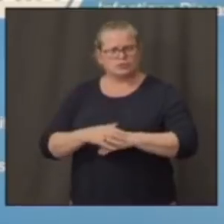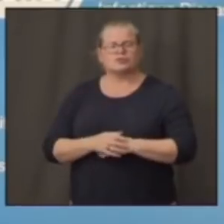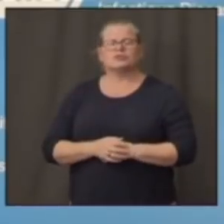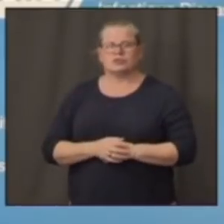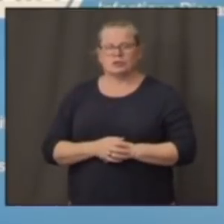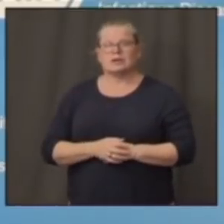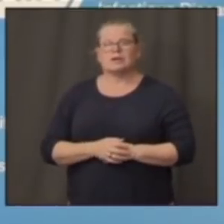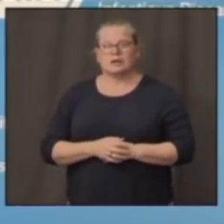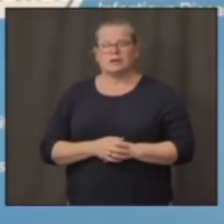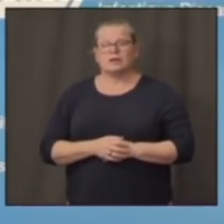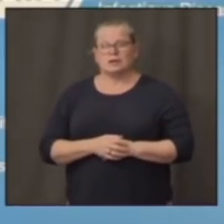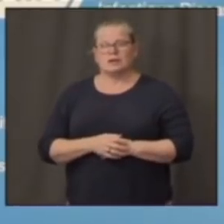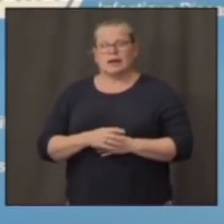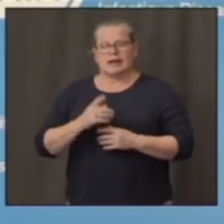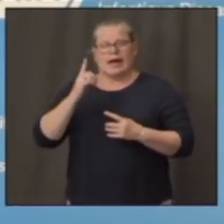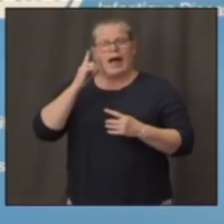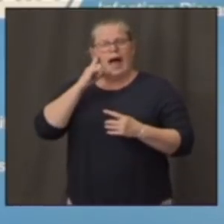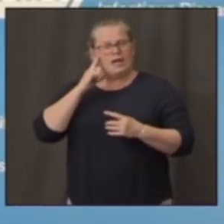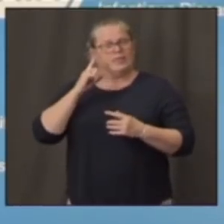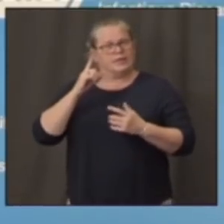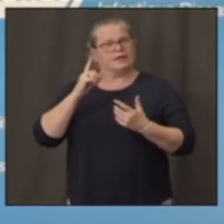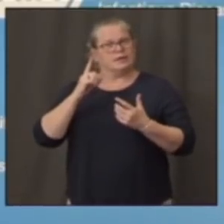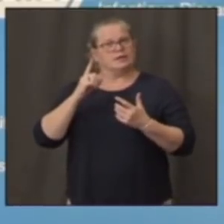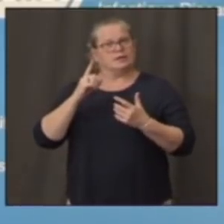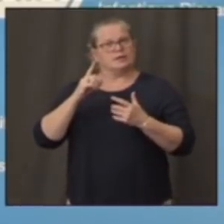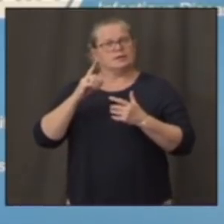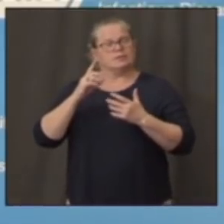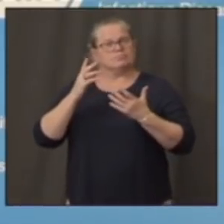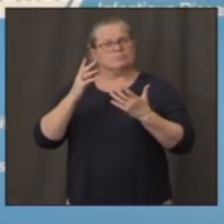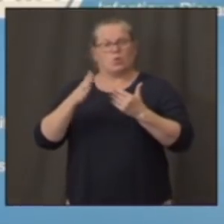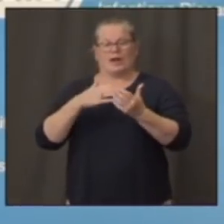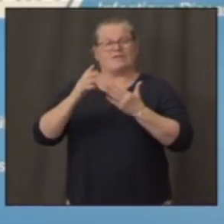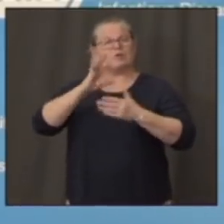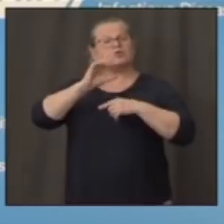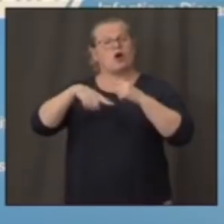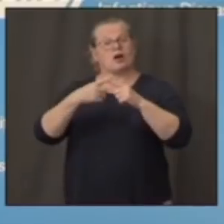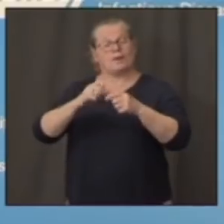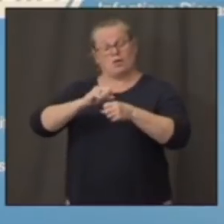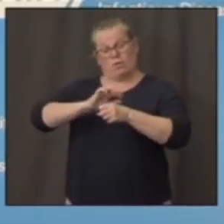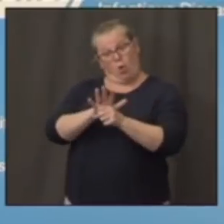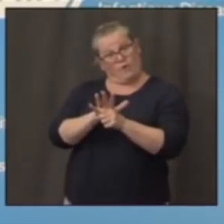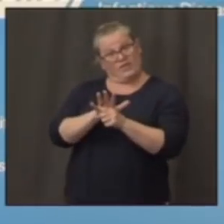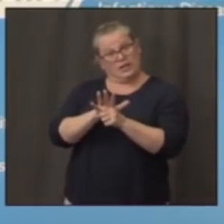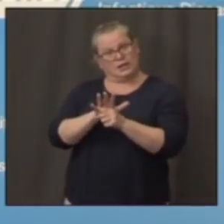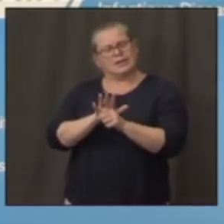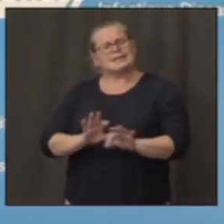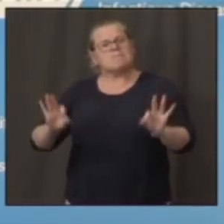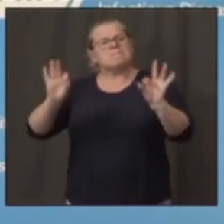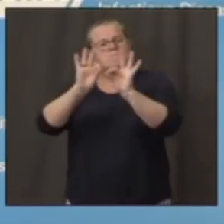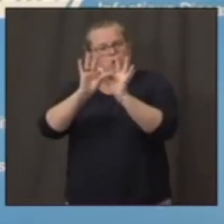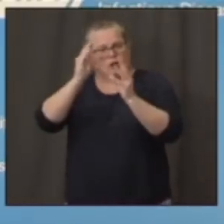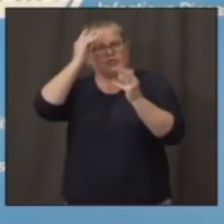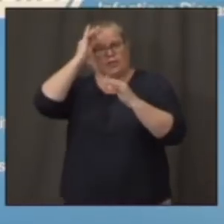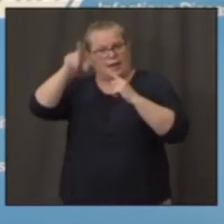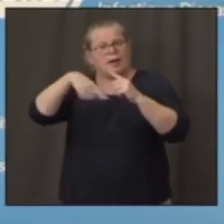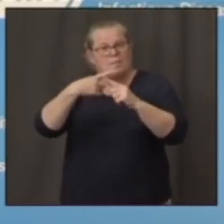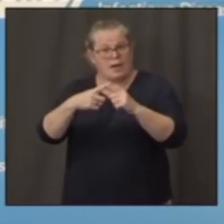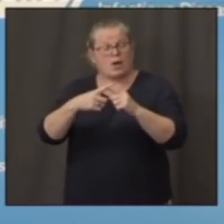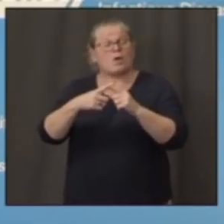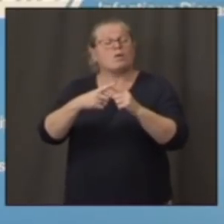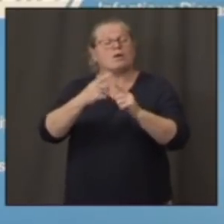we should be thinking about whenever we're talking about COVID-19. We are still in a learning